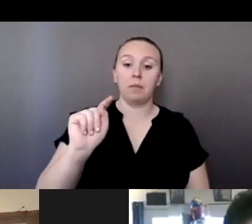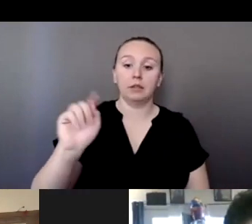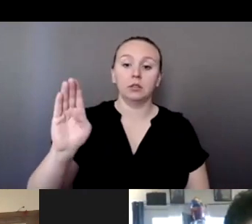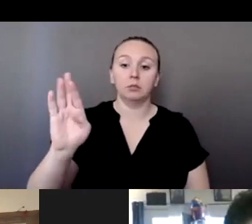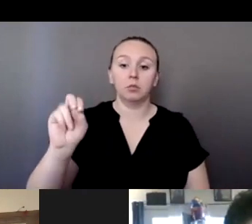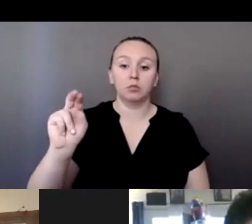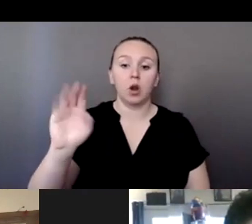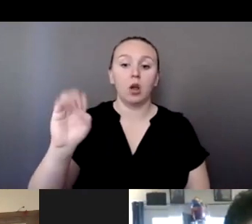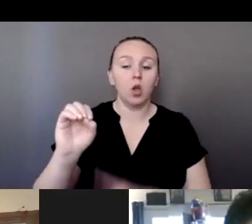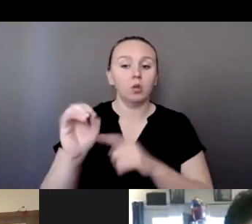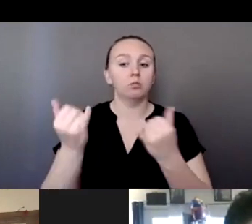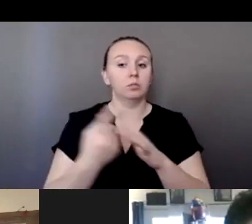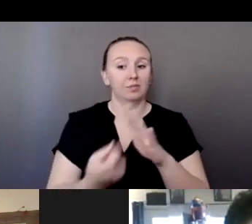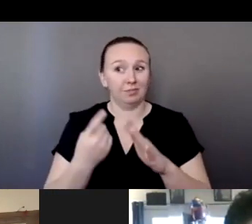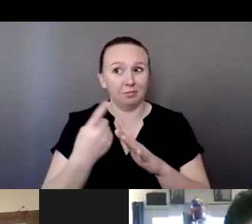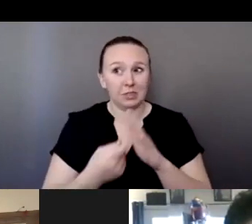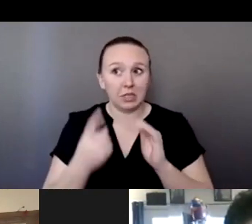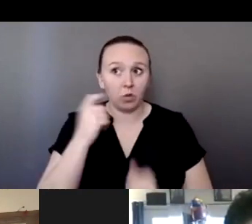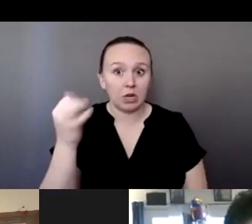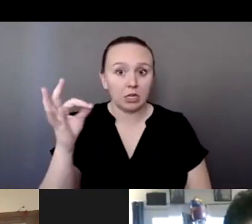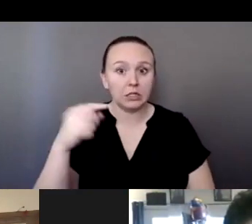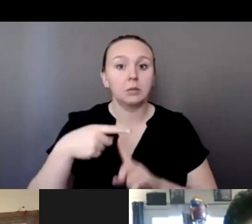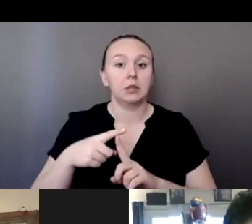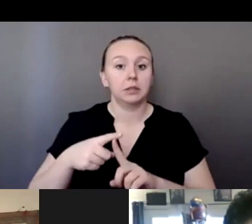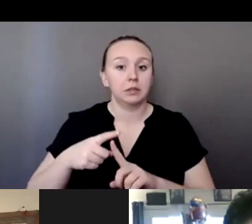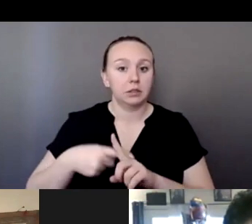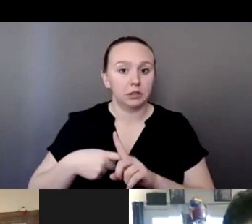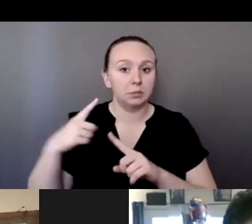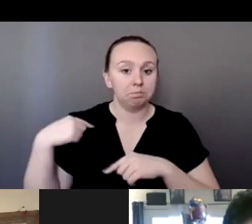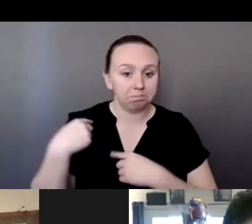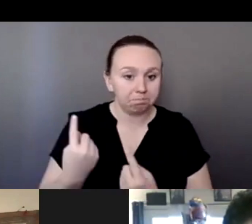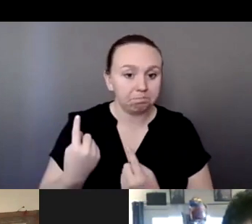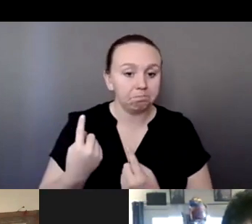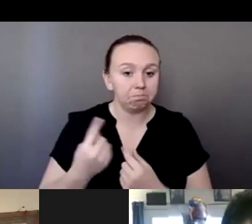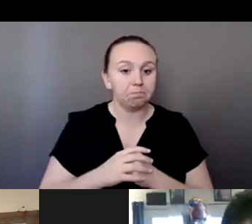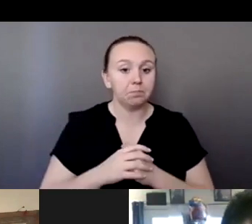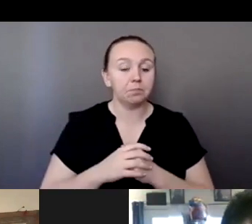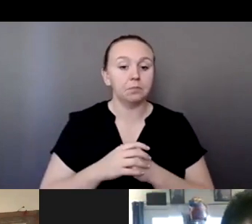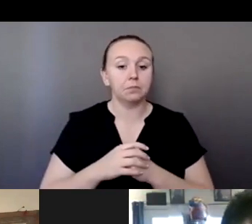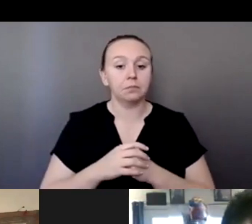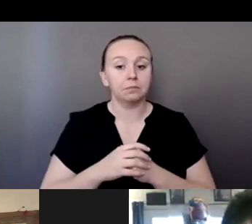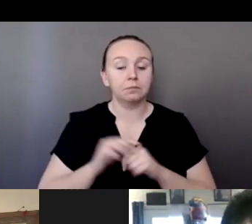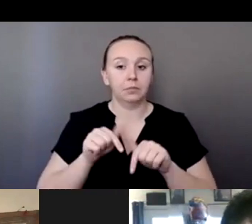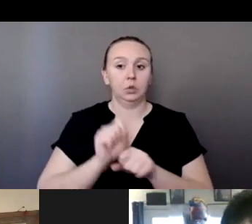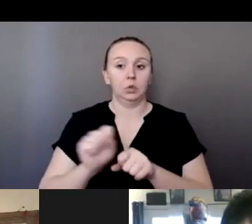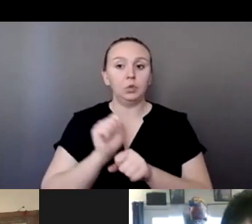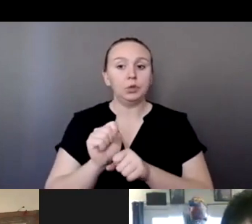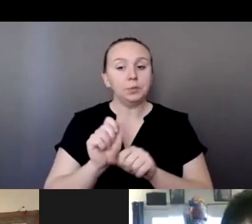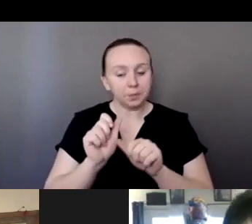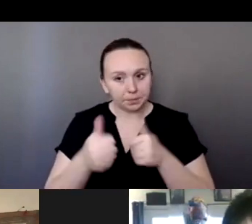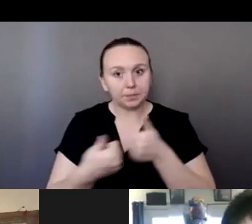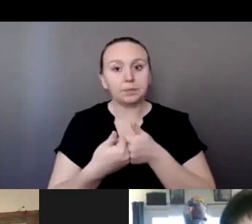He's been missing for like 19 months. You know, this work is hard. Sometimes it